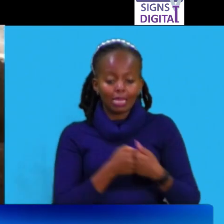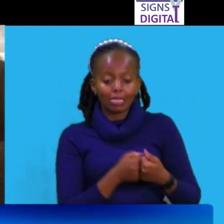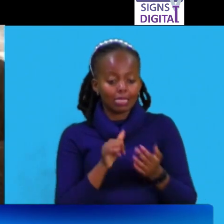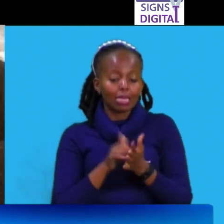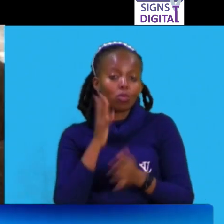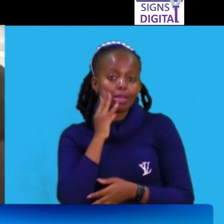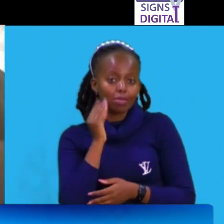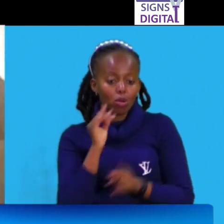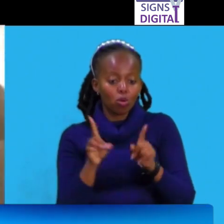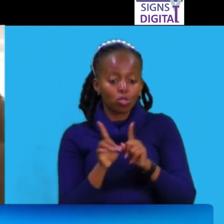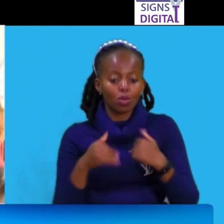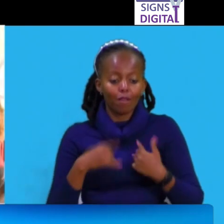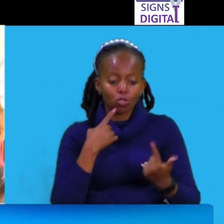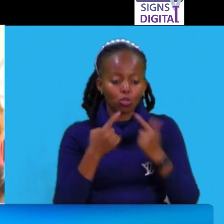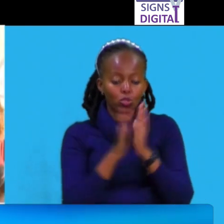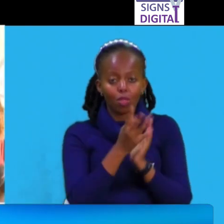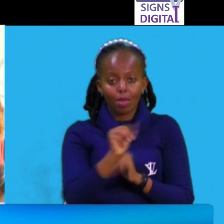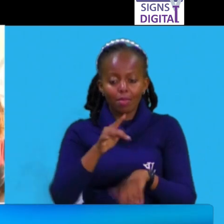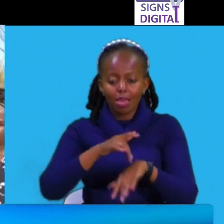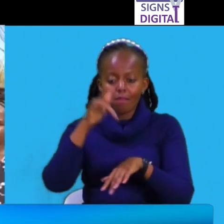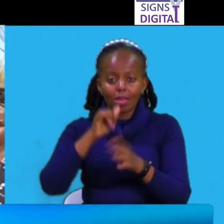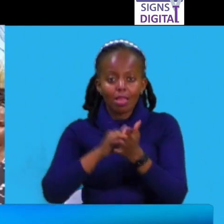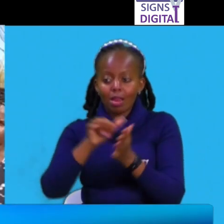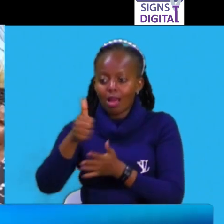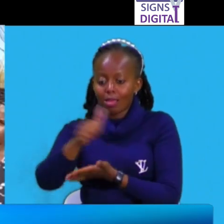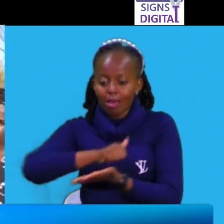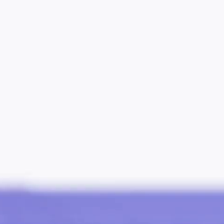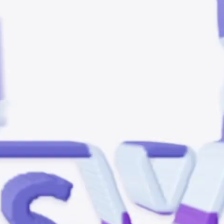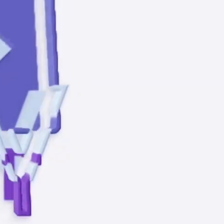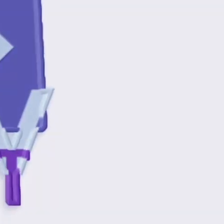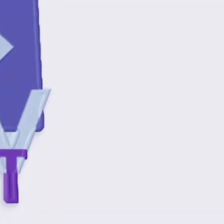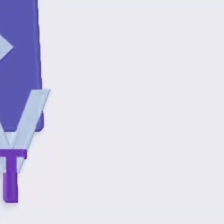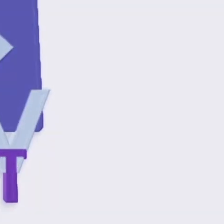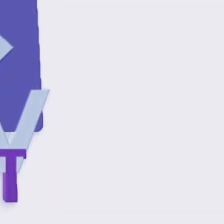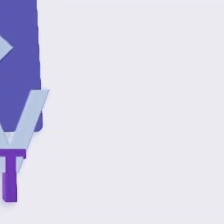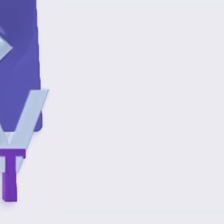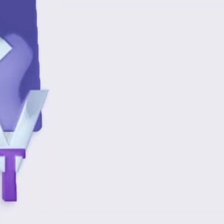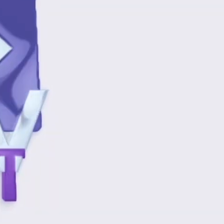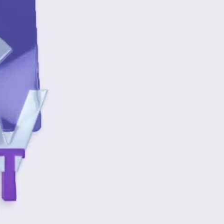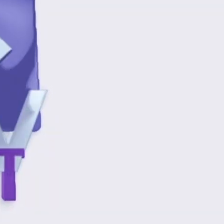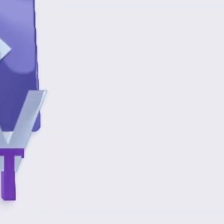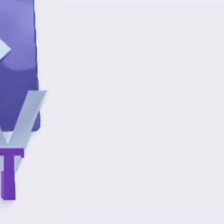We have also spoken to them to the effect that even other areas are equally suffering. Music Music